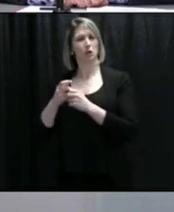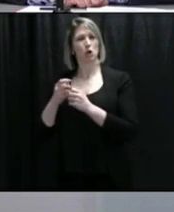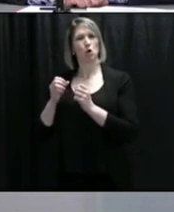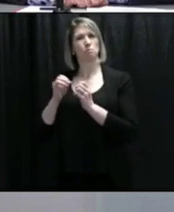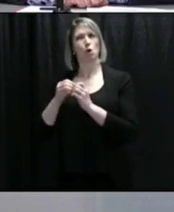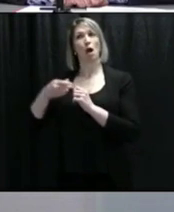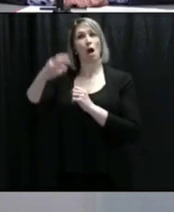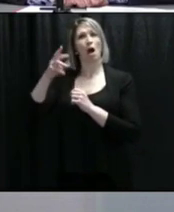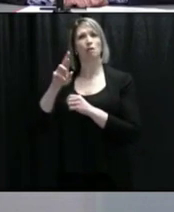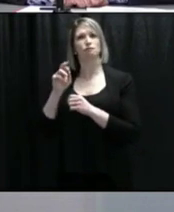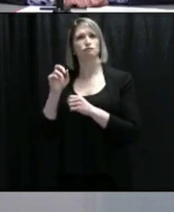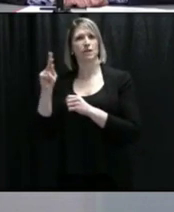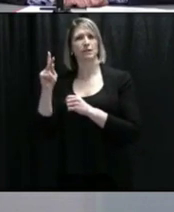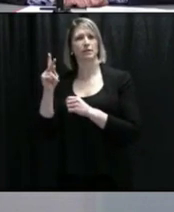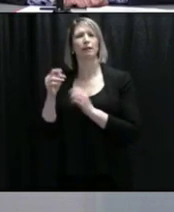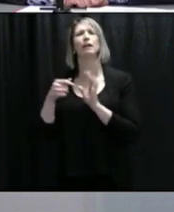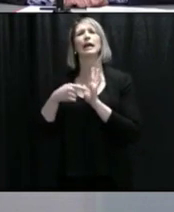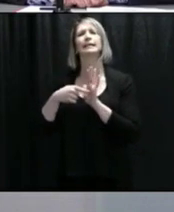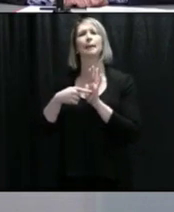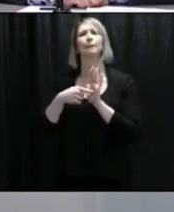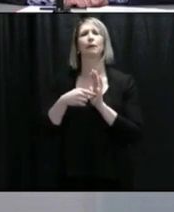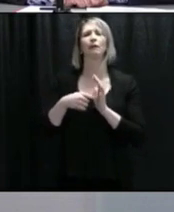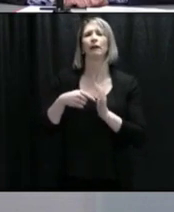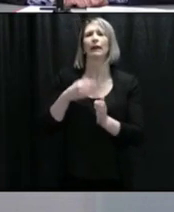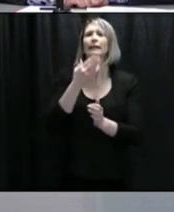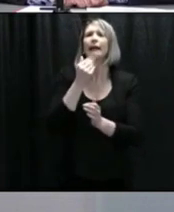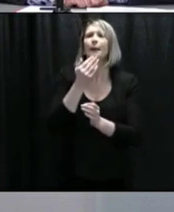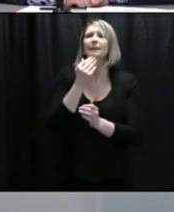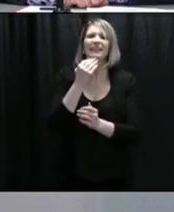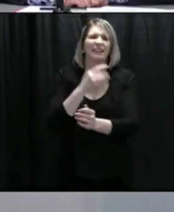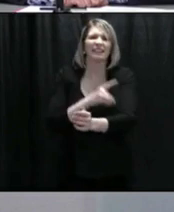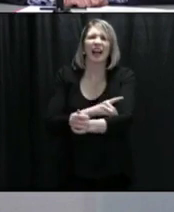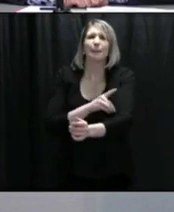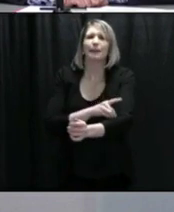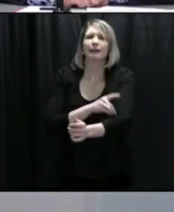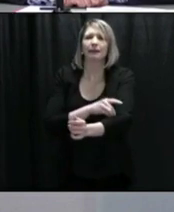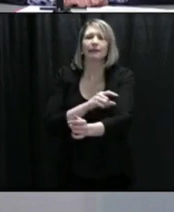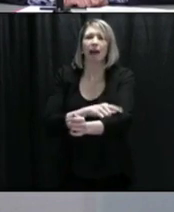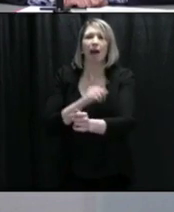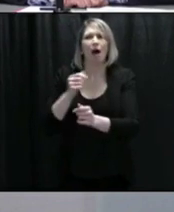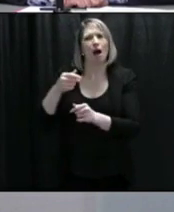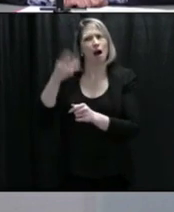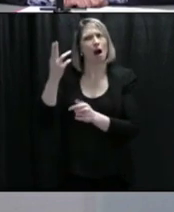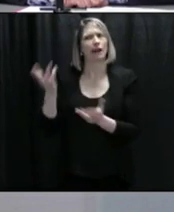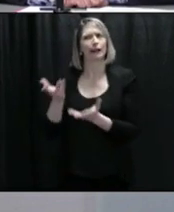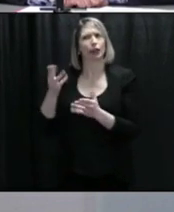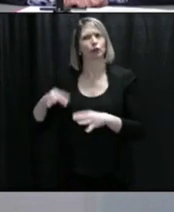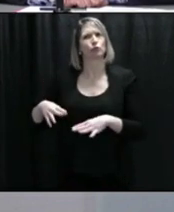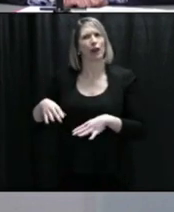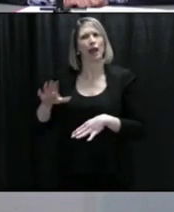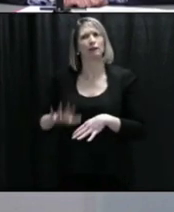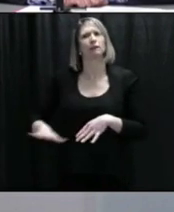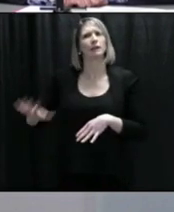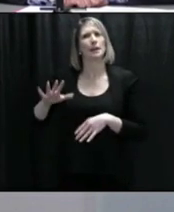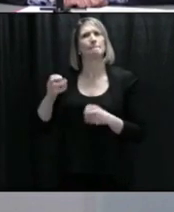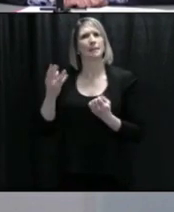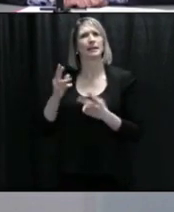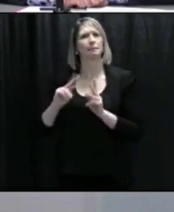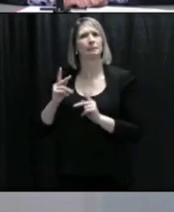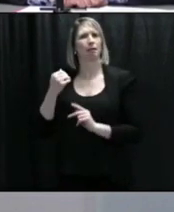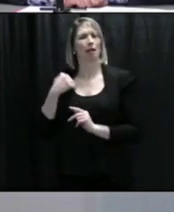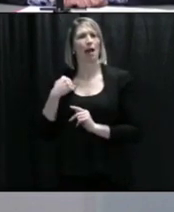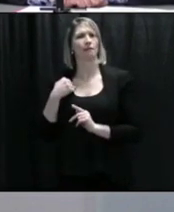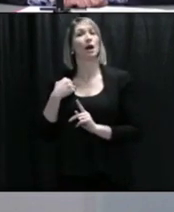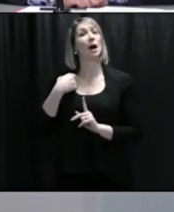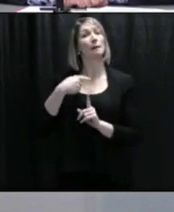or asthma? And I ask it because Newfoundland has a higher percentage of diabetes than across Canada, and we also have a slightly less healthy